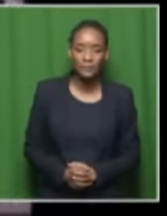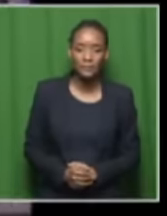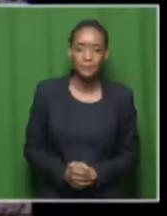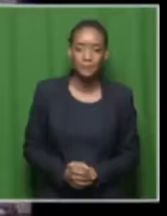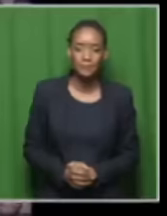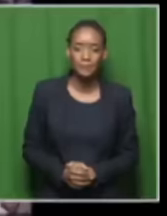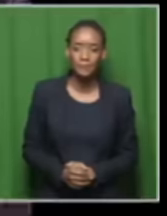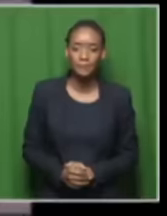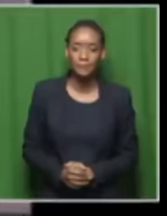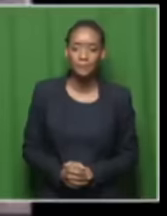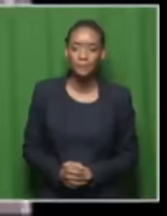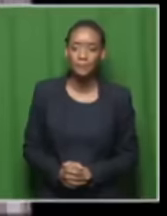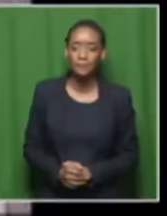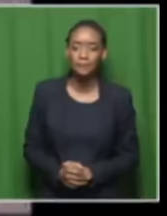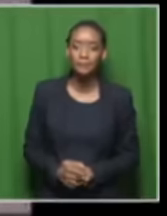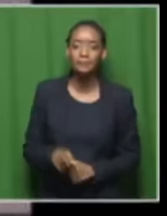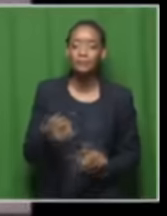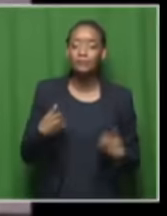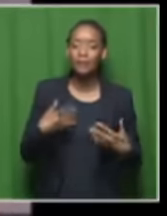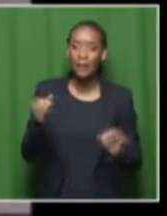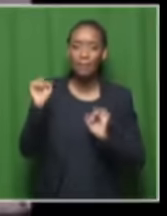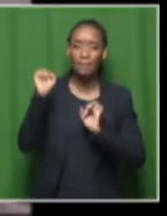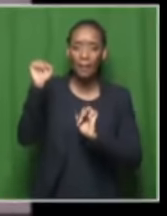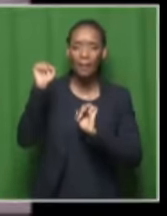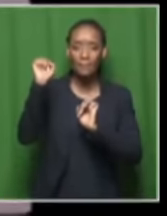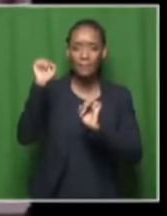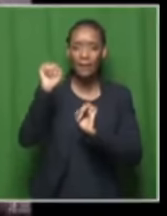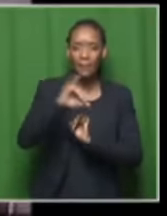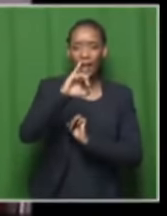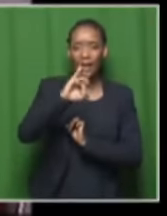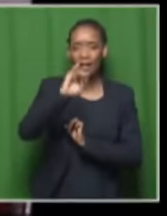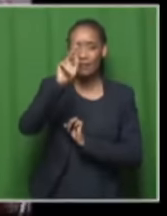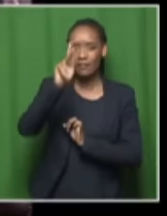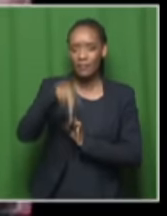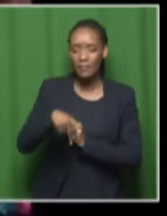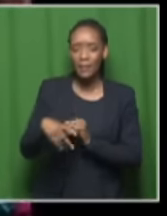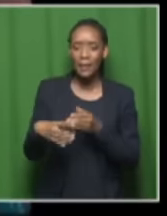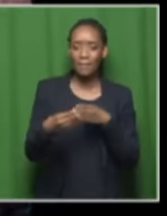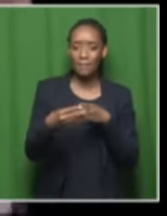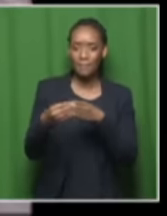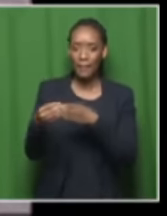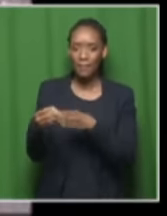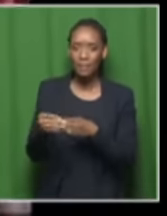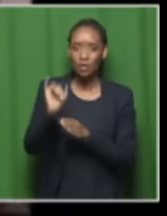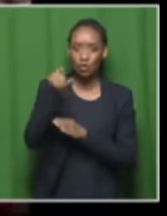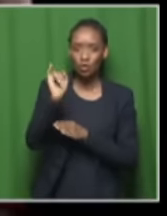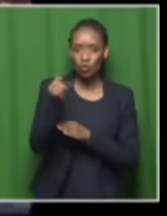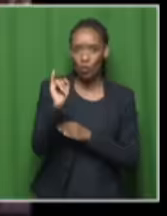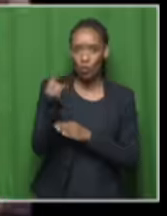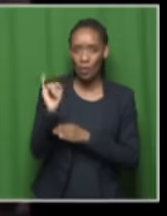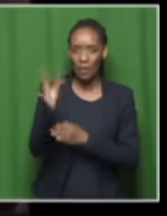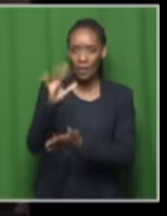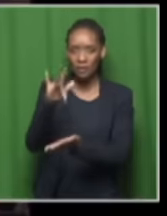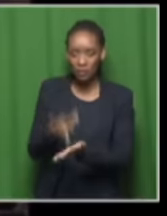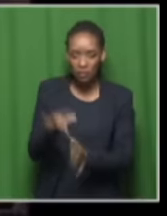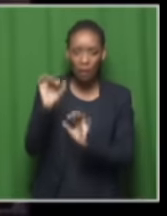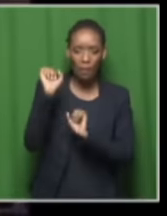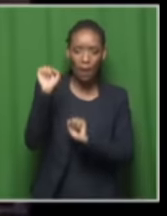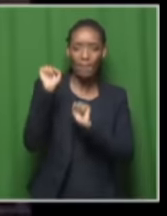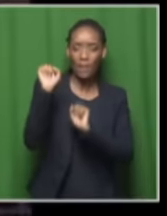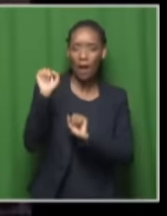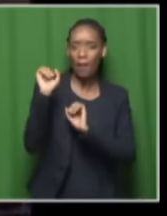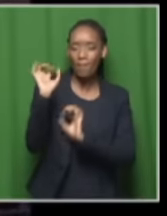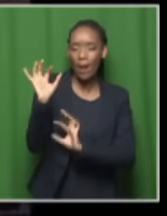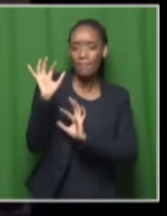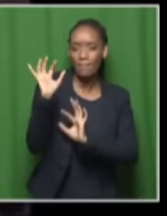what started off as a march by thousands of ifp members to show house in the johannesburg city center which at